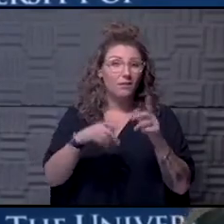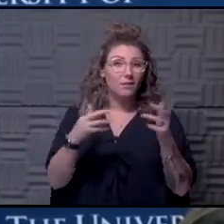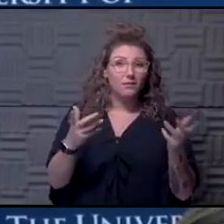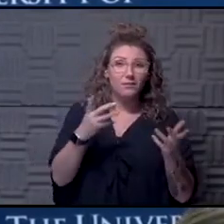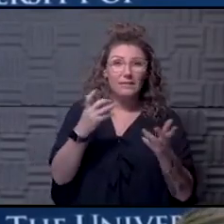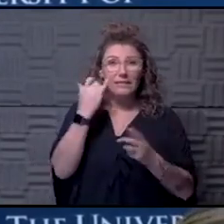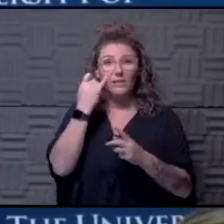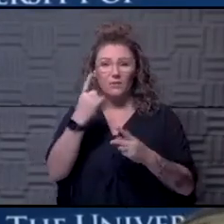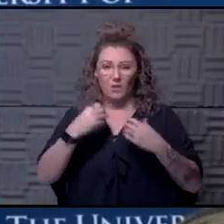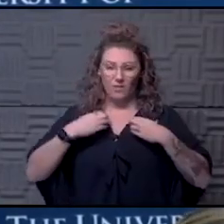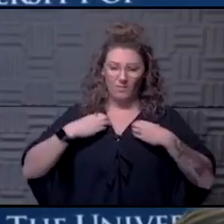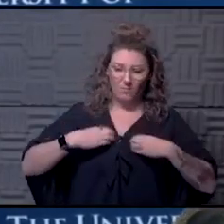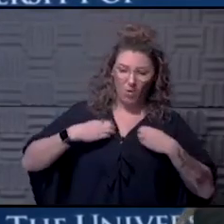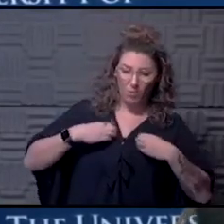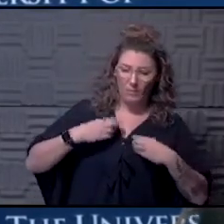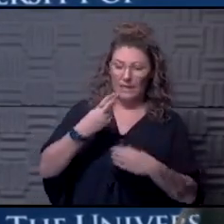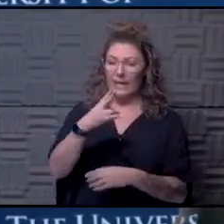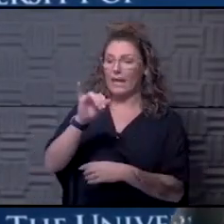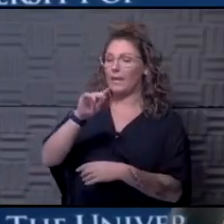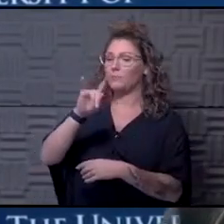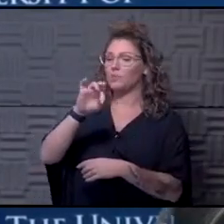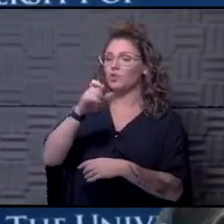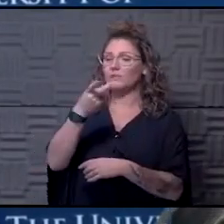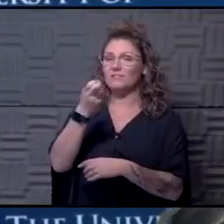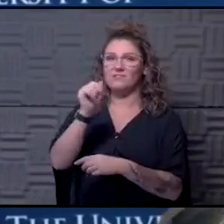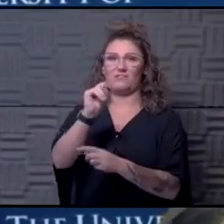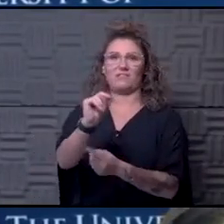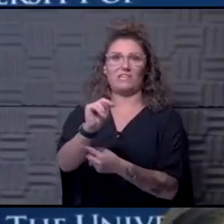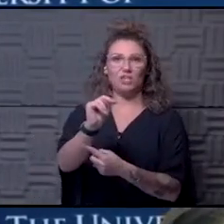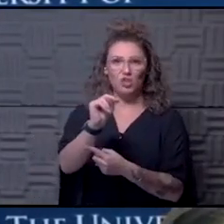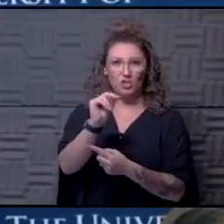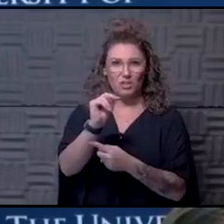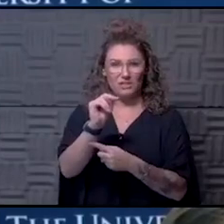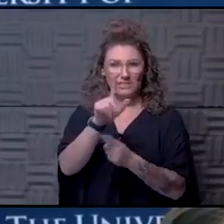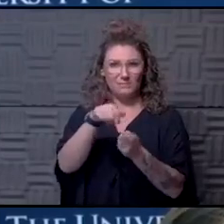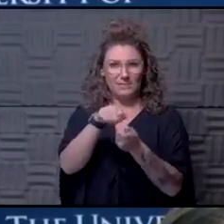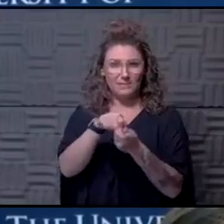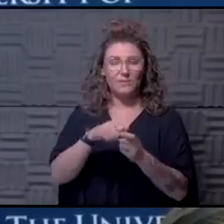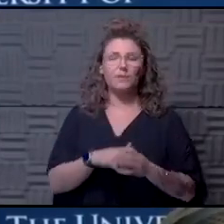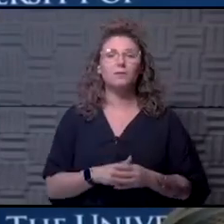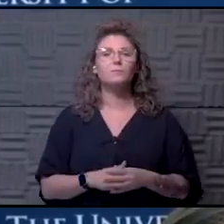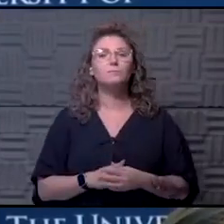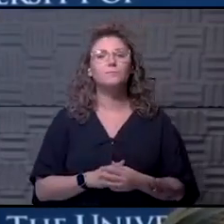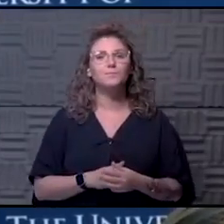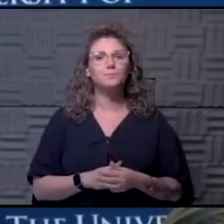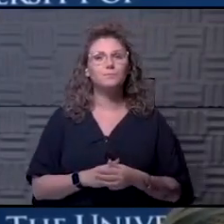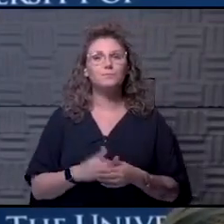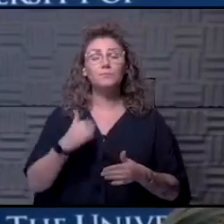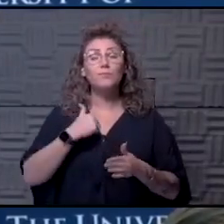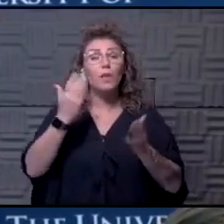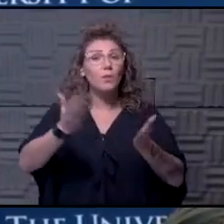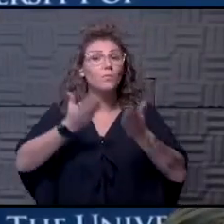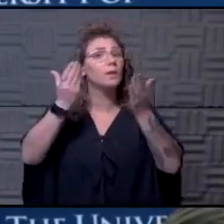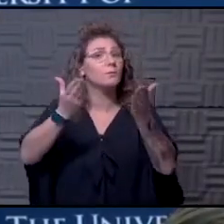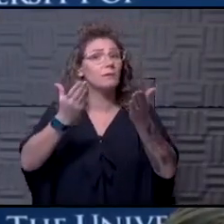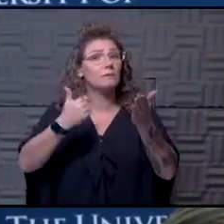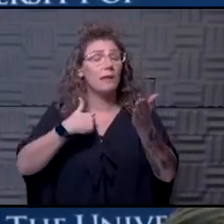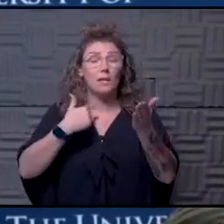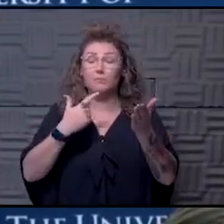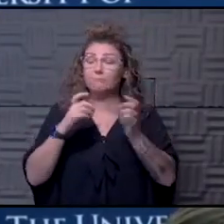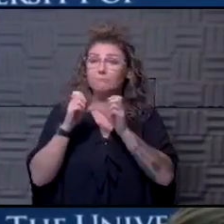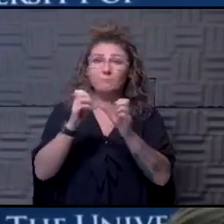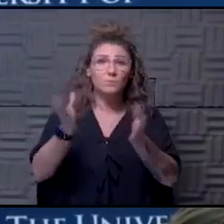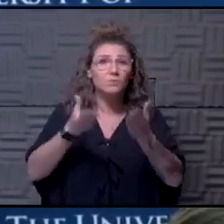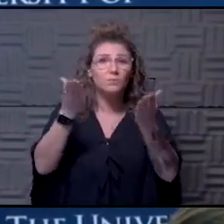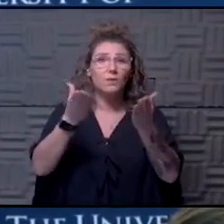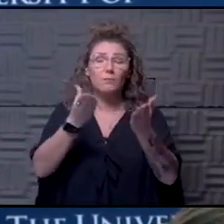if you have pulmonary hypertension as specifically. Um, so I, I recommend, I've been recommending and, and